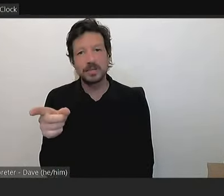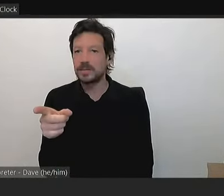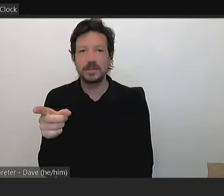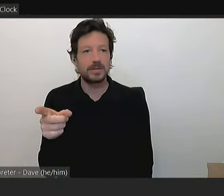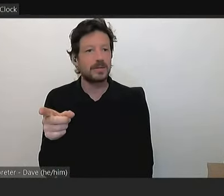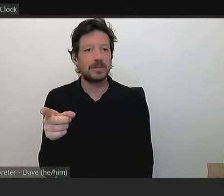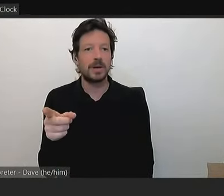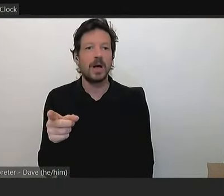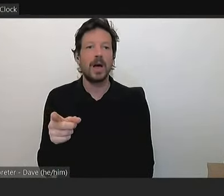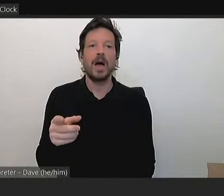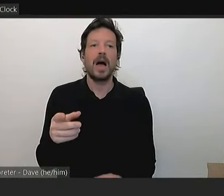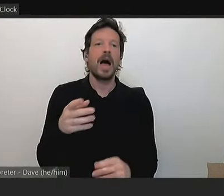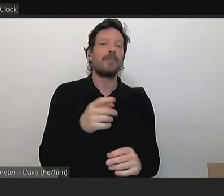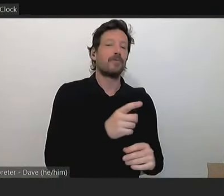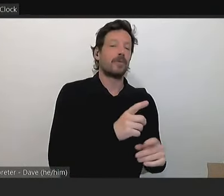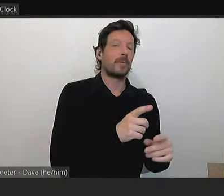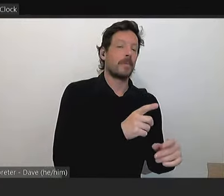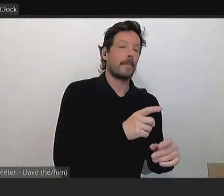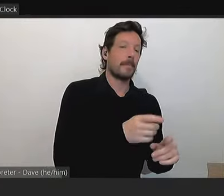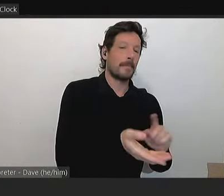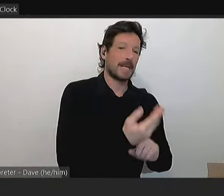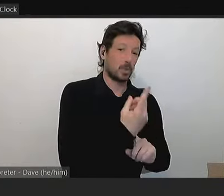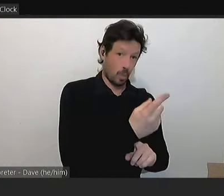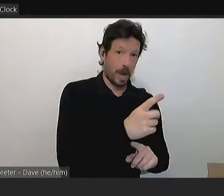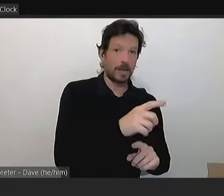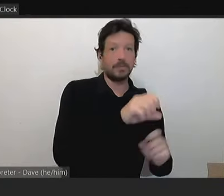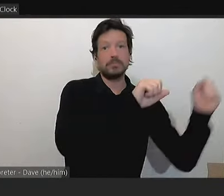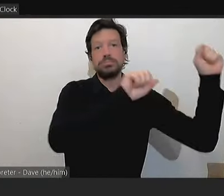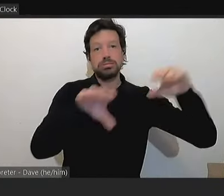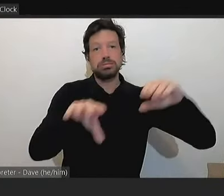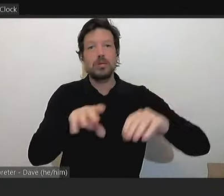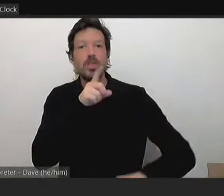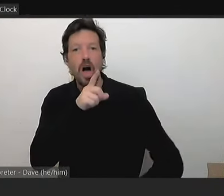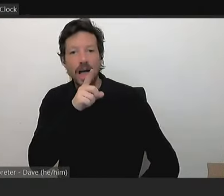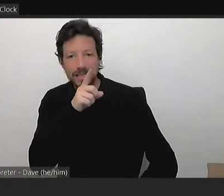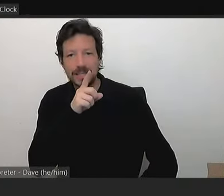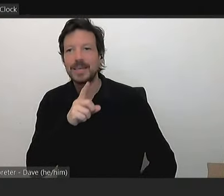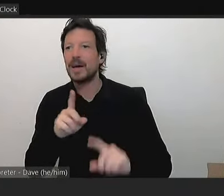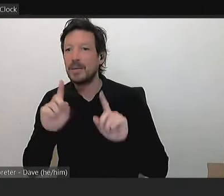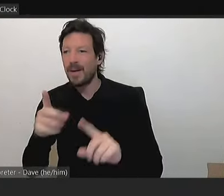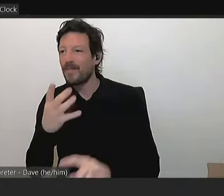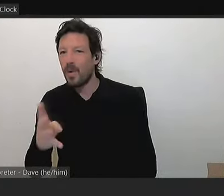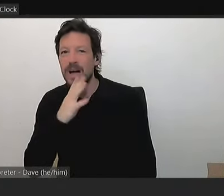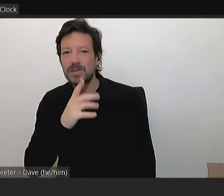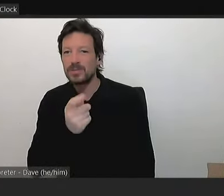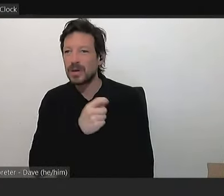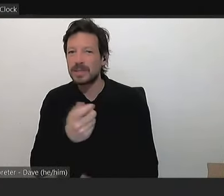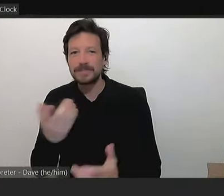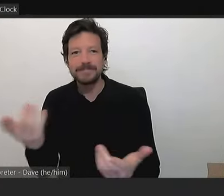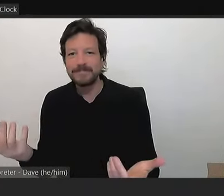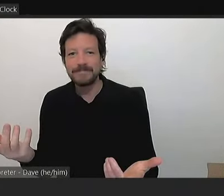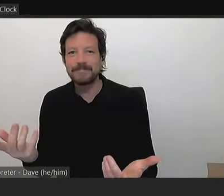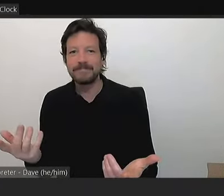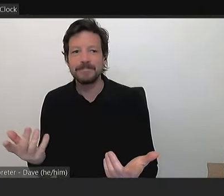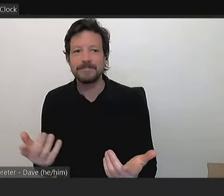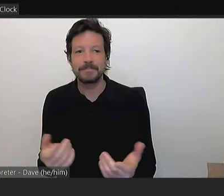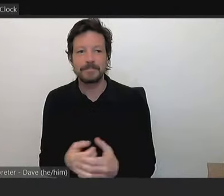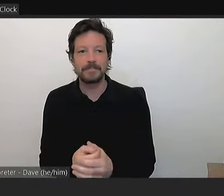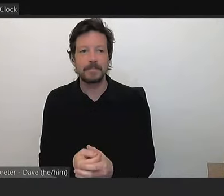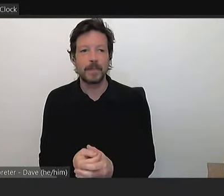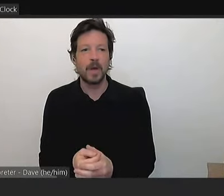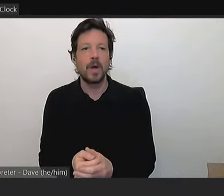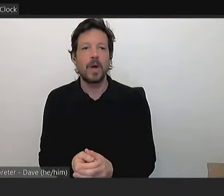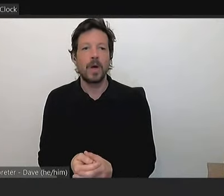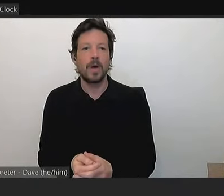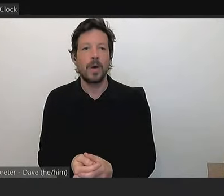overflow from Pitch 1. 400 members, two fields, and as a result of shortcoming to our earlier questions, we as a club are forced